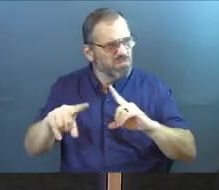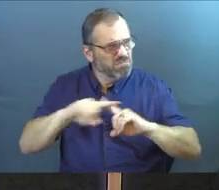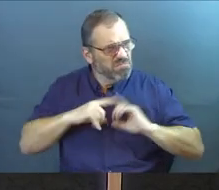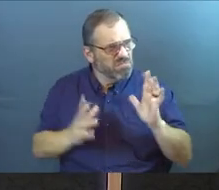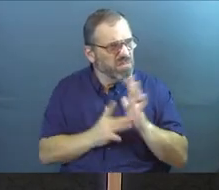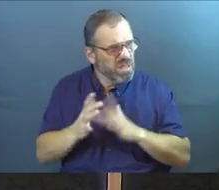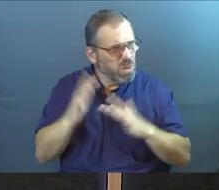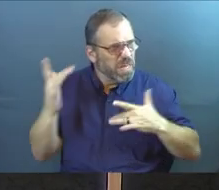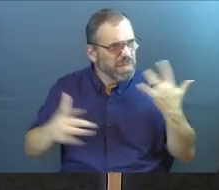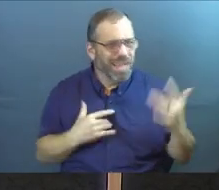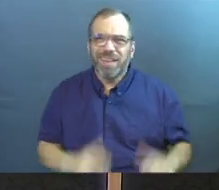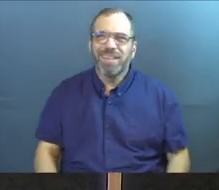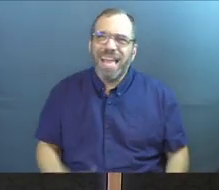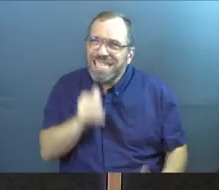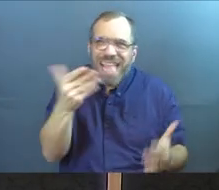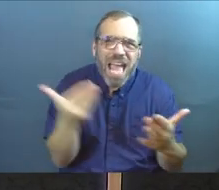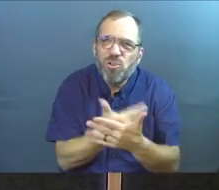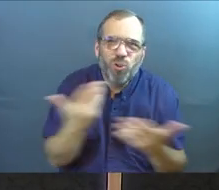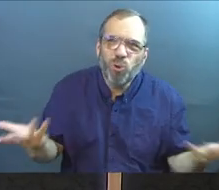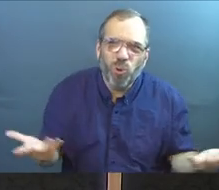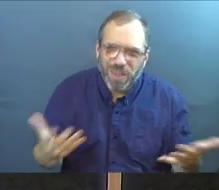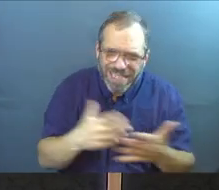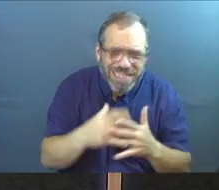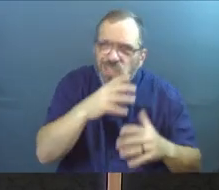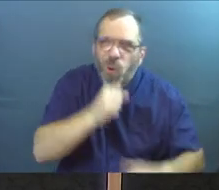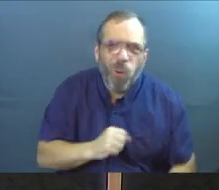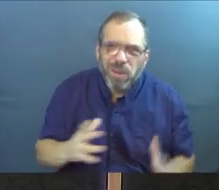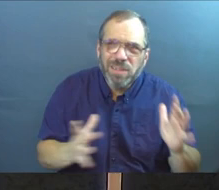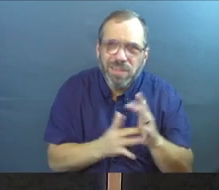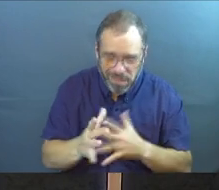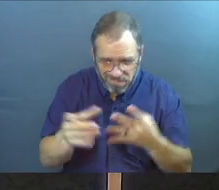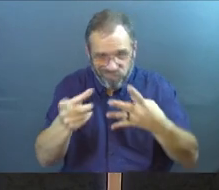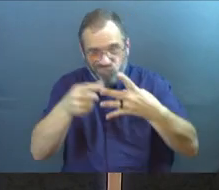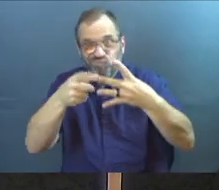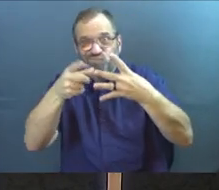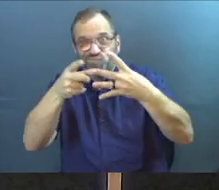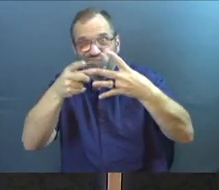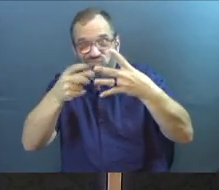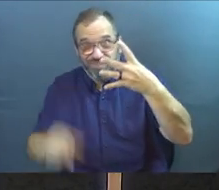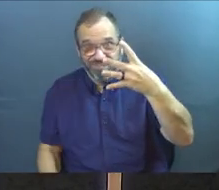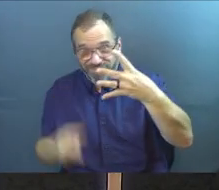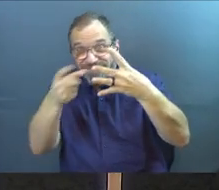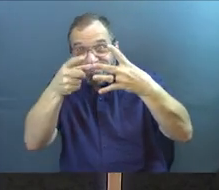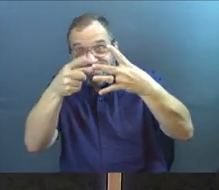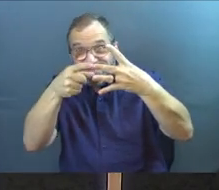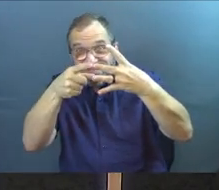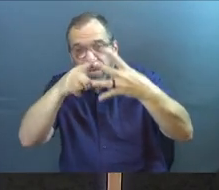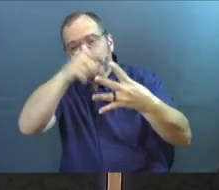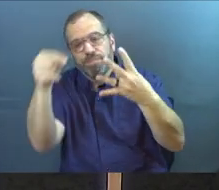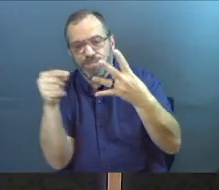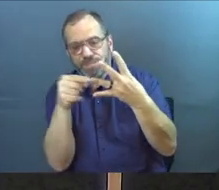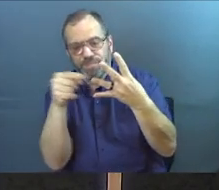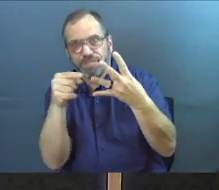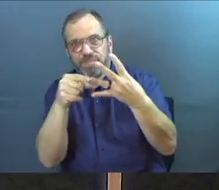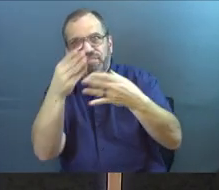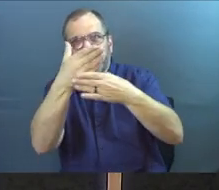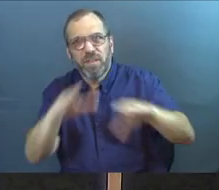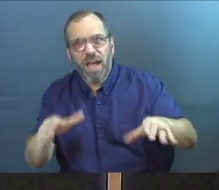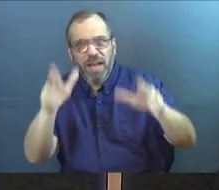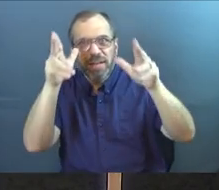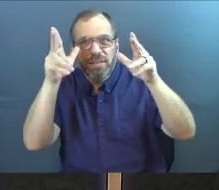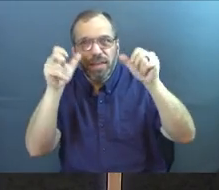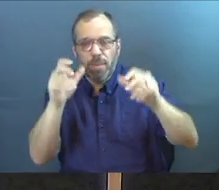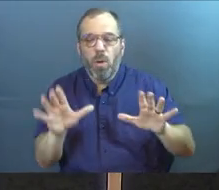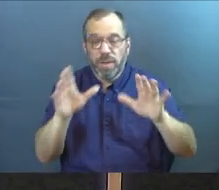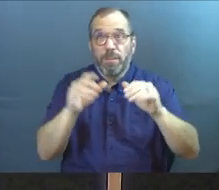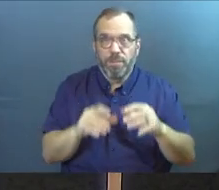See, this is not a new experience. Jesus is talking about that right here. The next seed is that divided listen. So